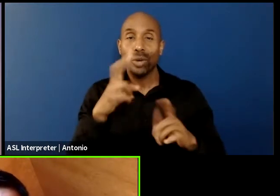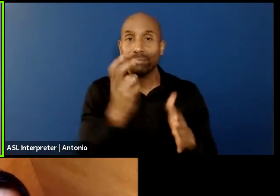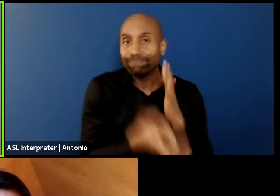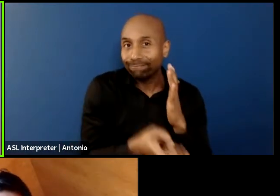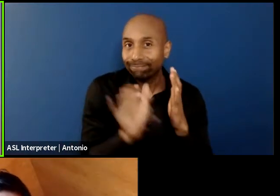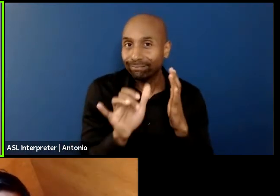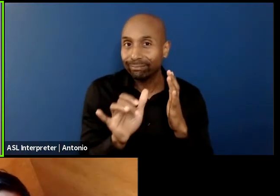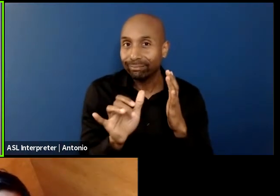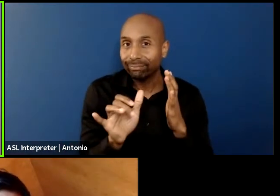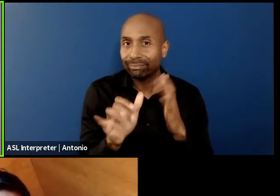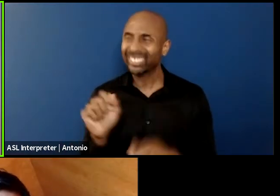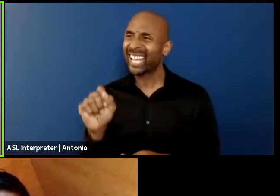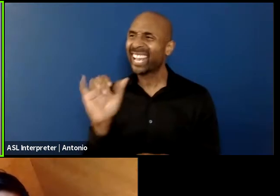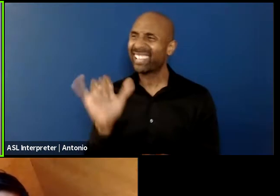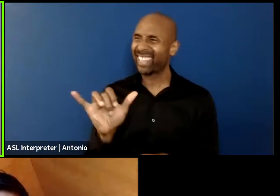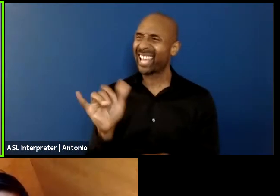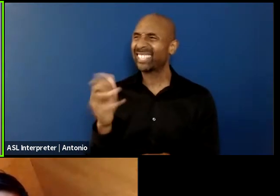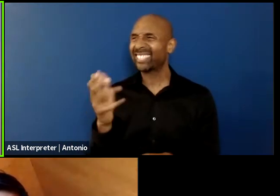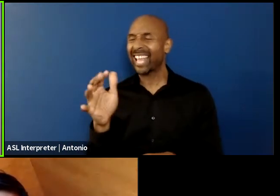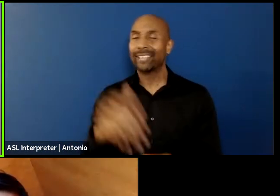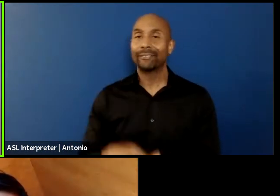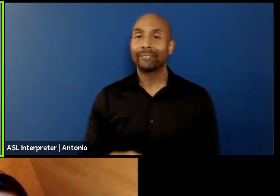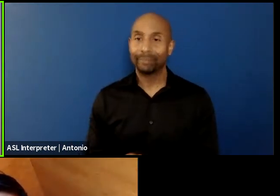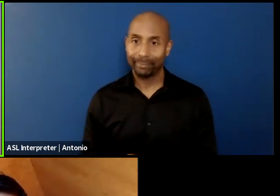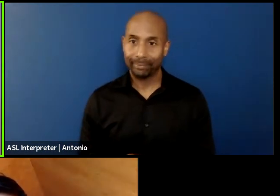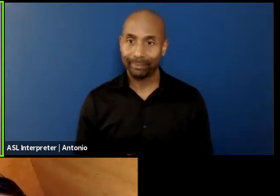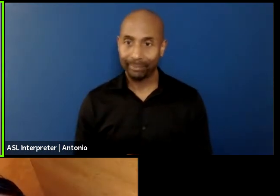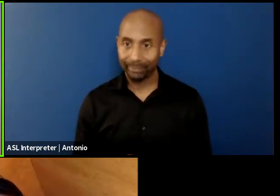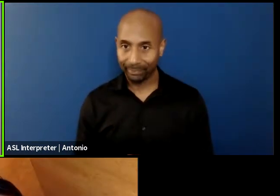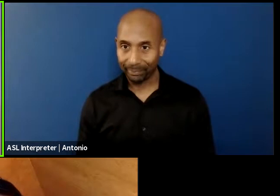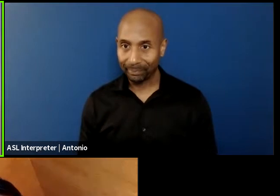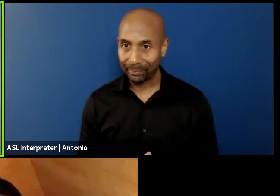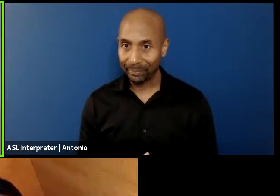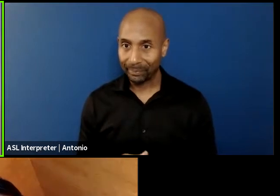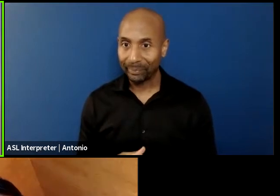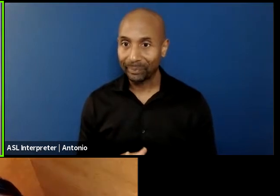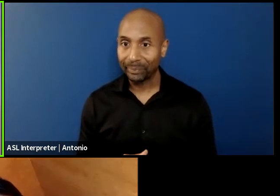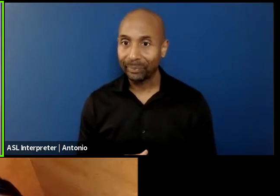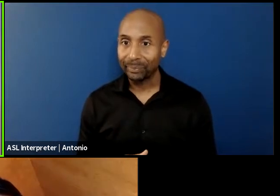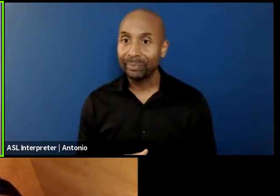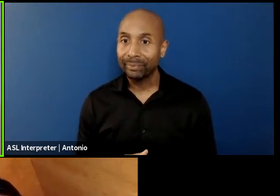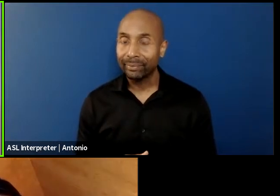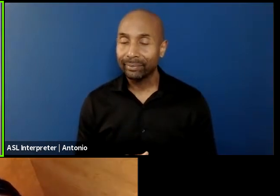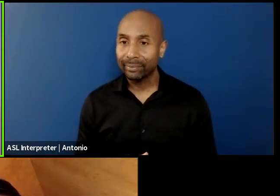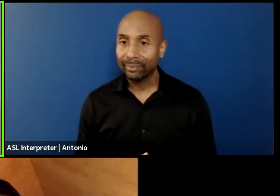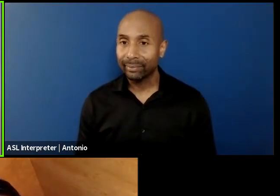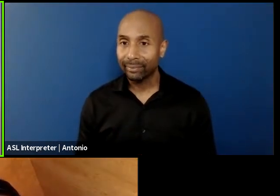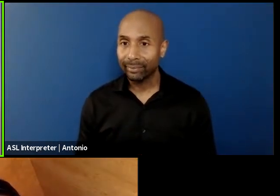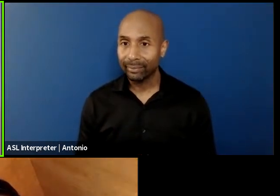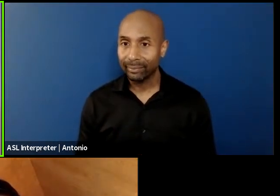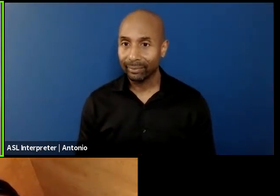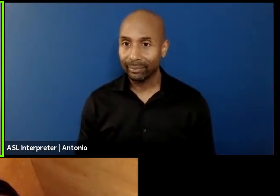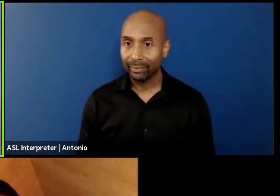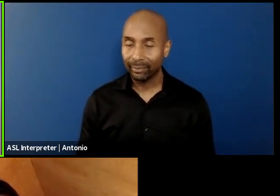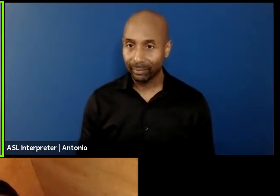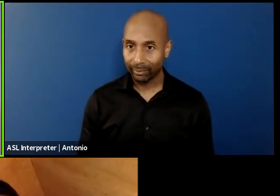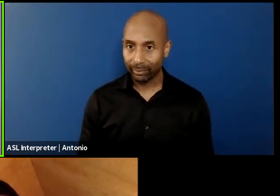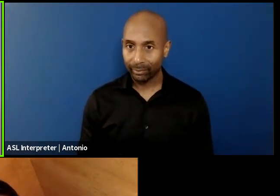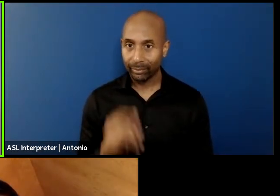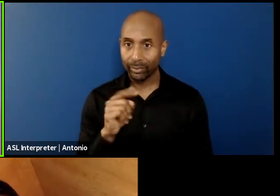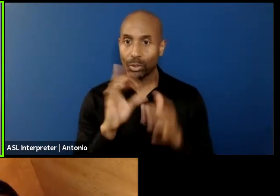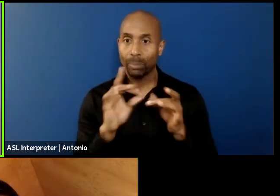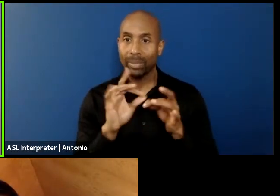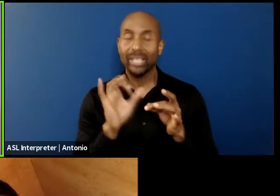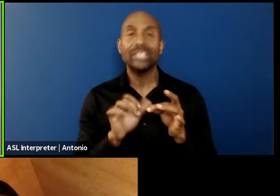That's great. You mentioned Rikrit Tirovanit and I think it's really interesting to hear you say that he's a